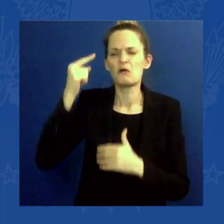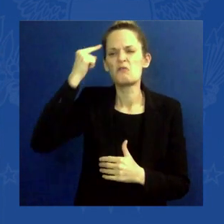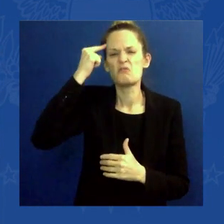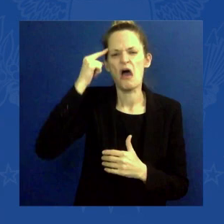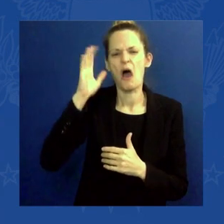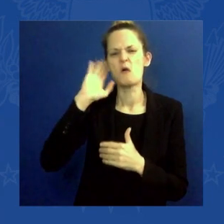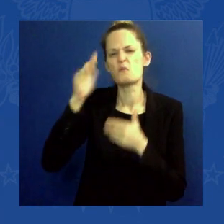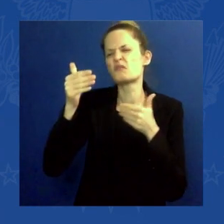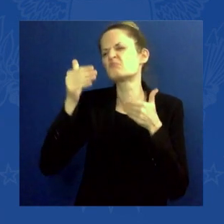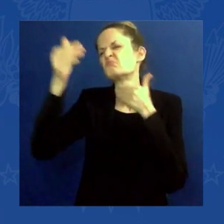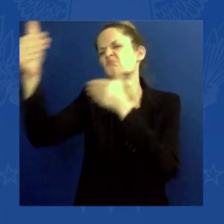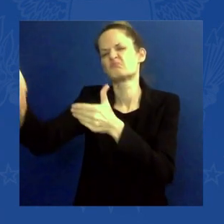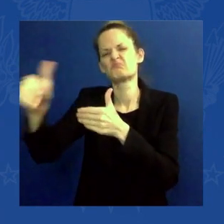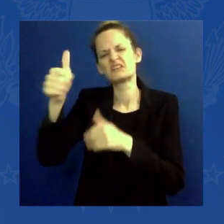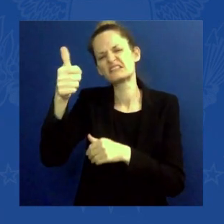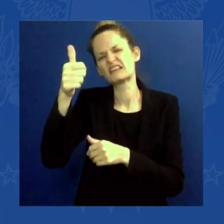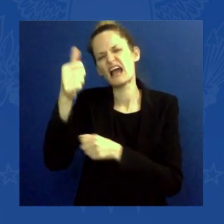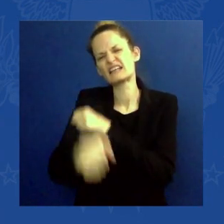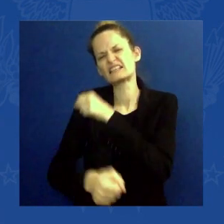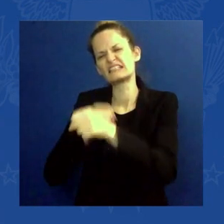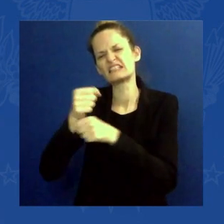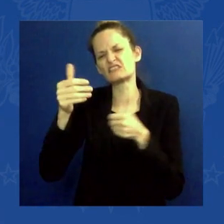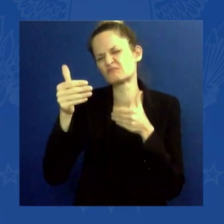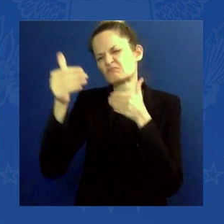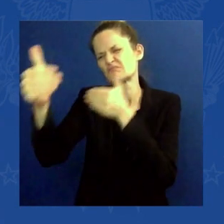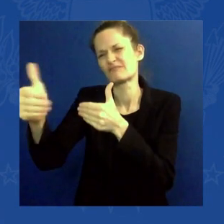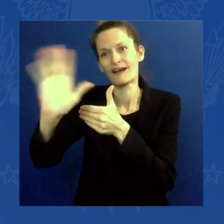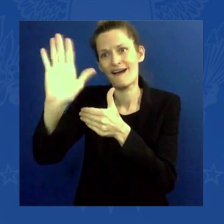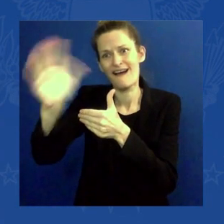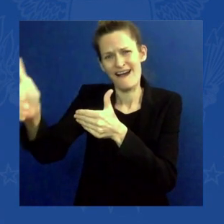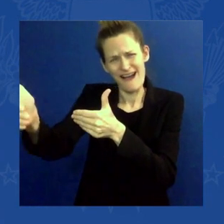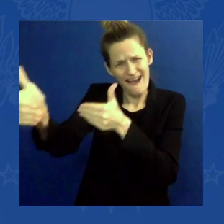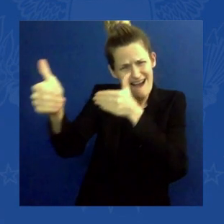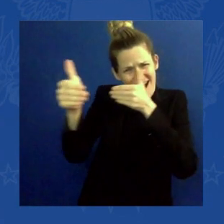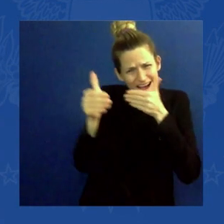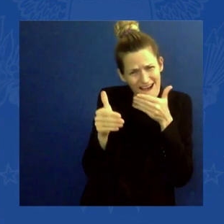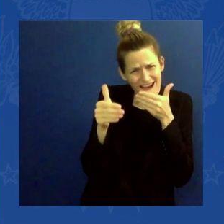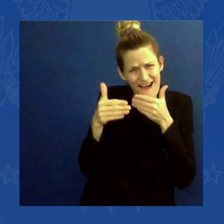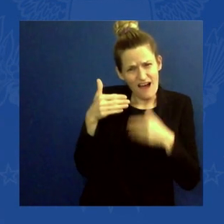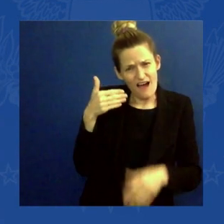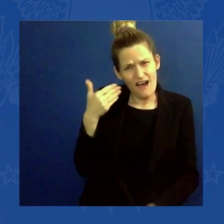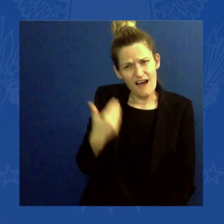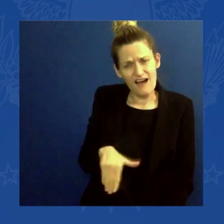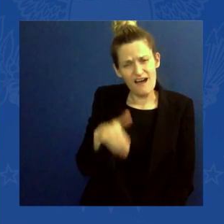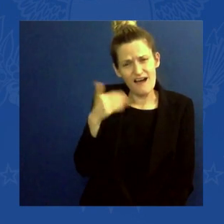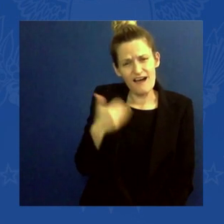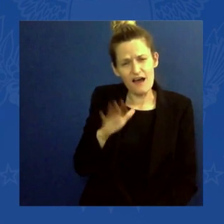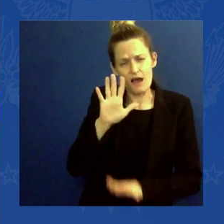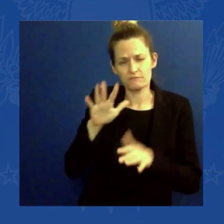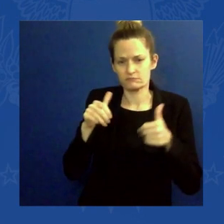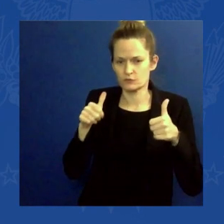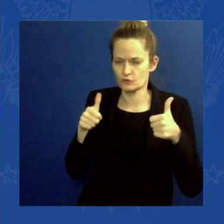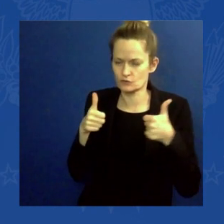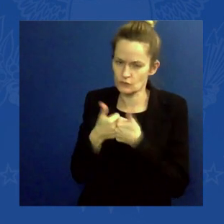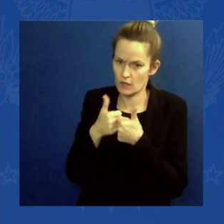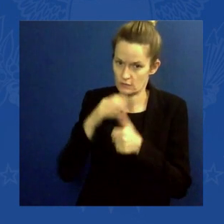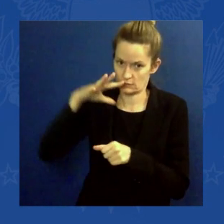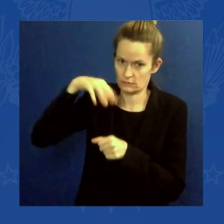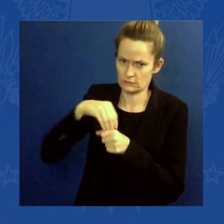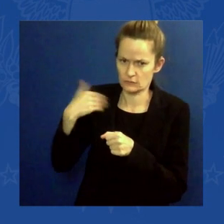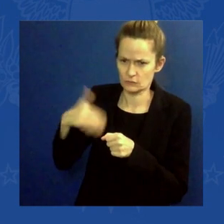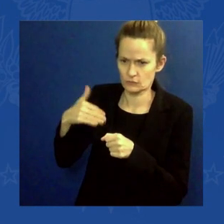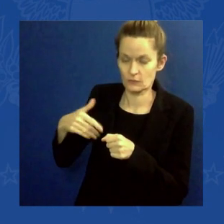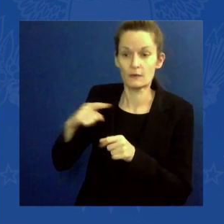not only vexing, but those challenges create opportunities, and I know the President will be speaking a lot about those opportunities in